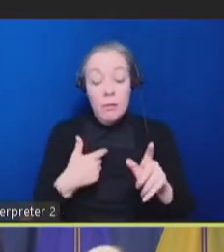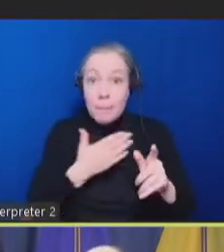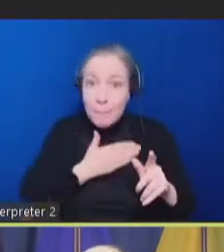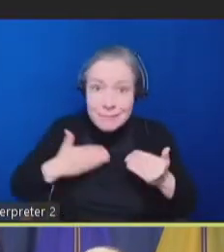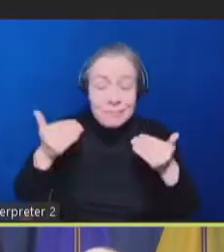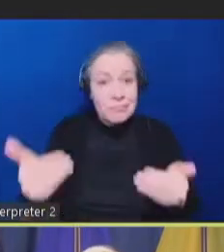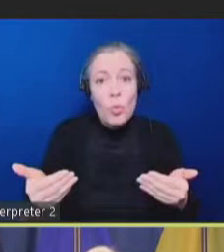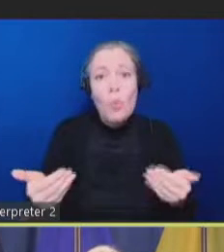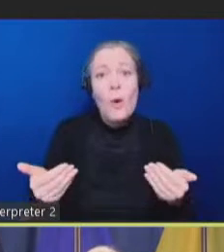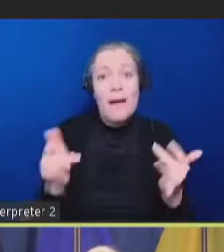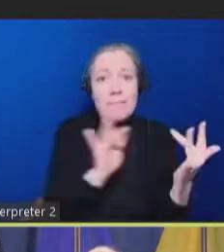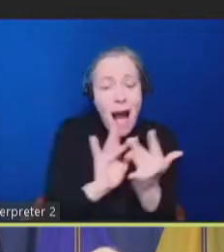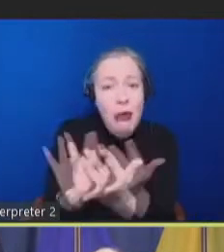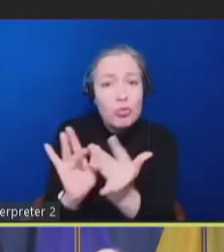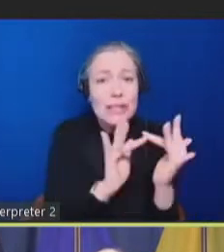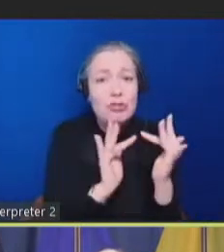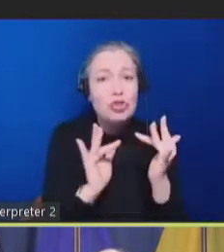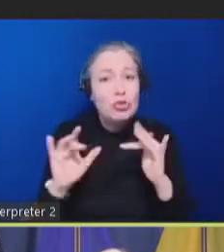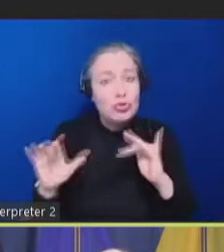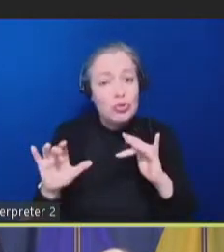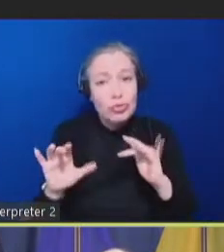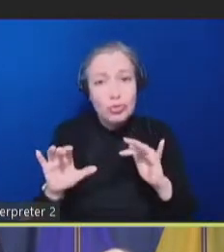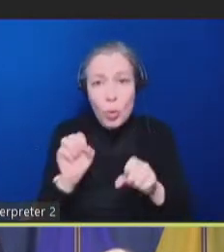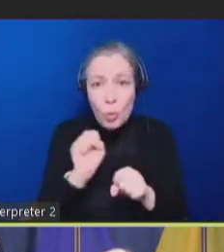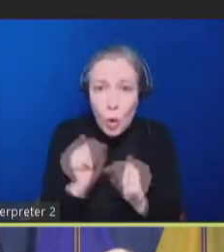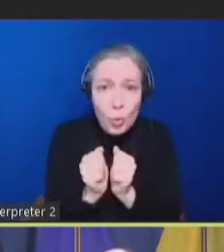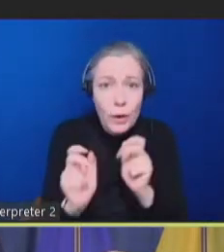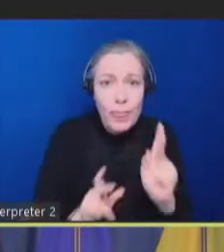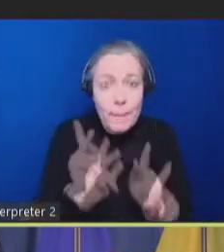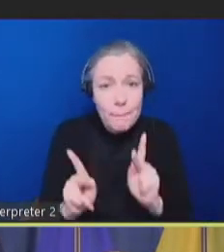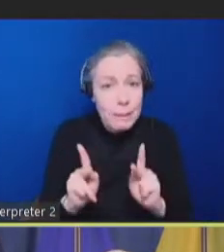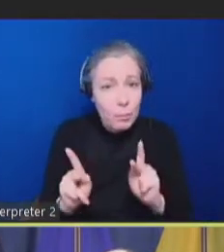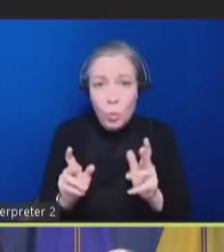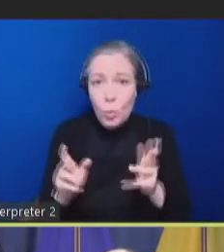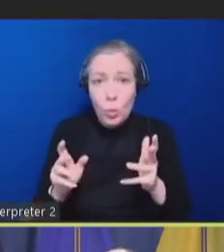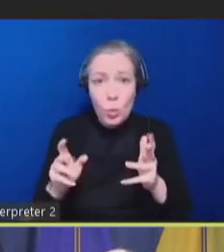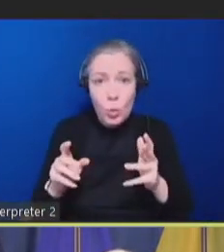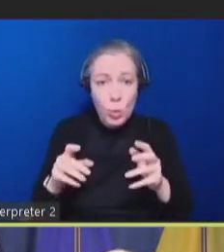doing this work, people on this panel. But don't wait to do it.